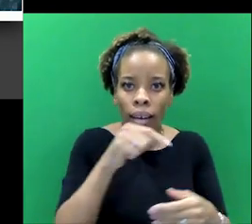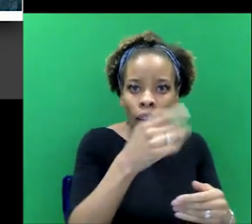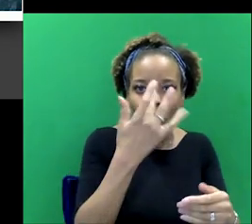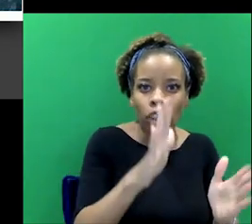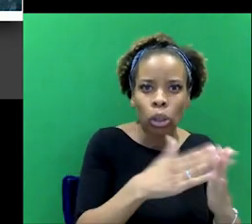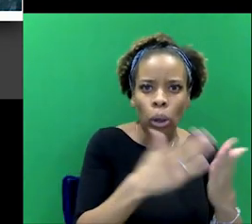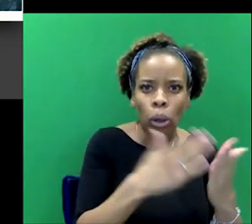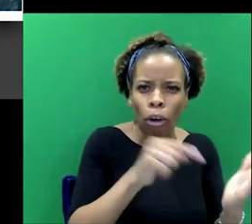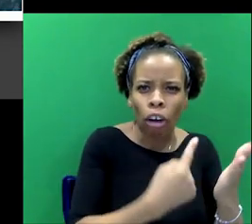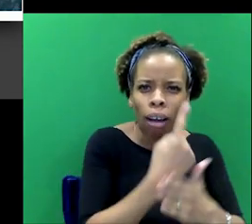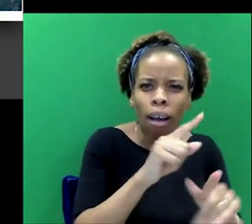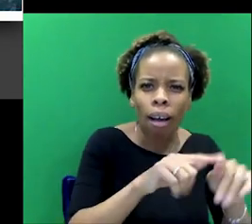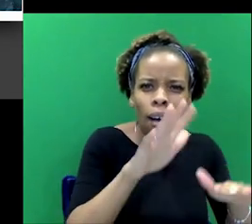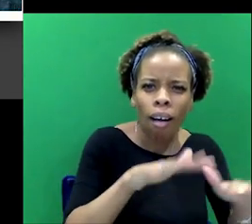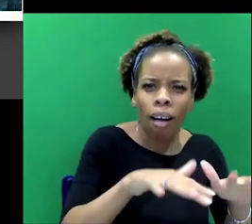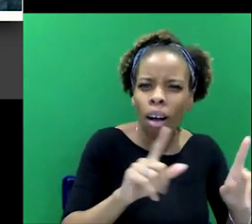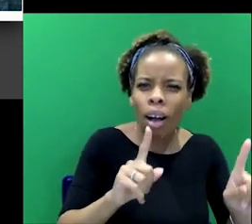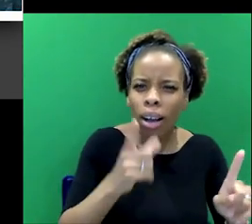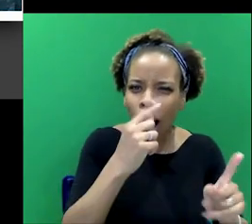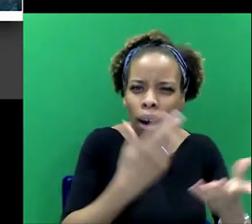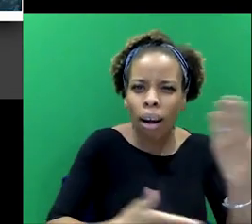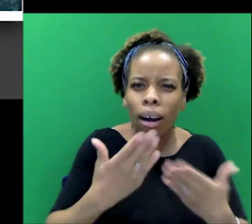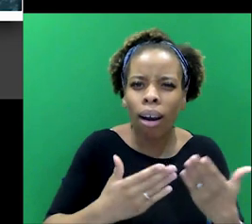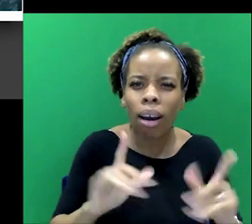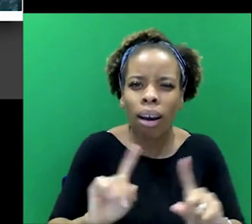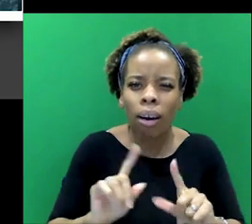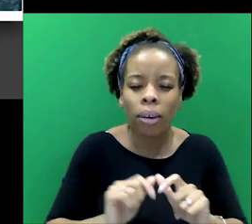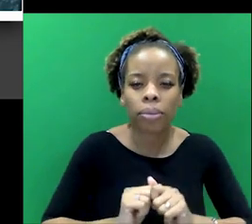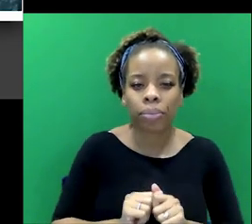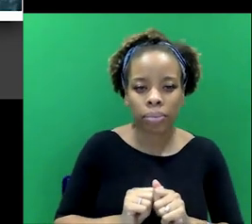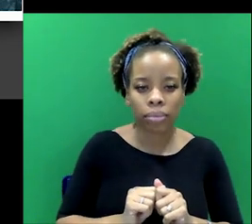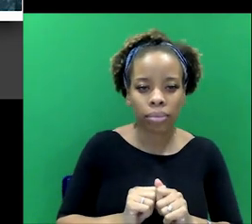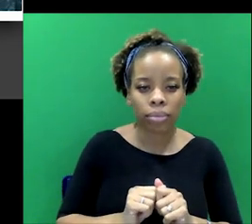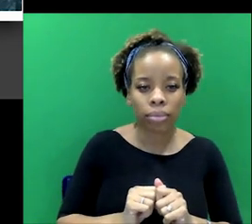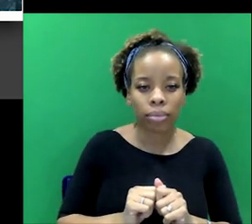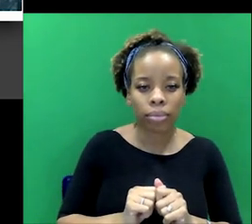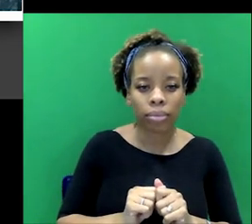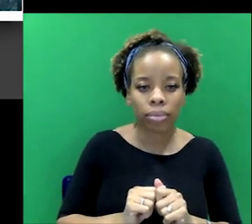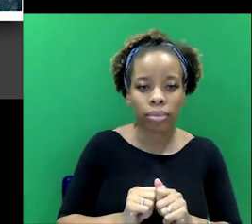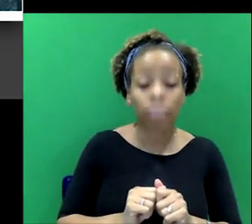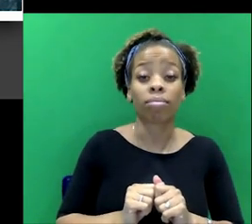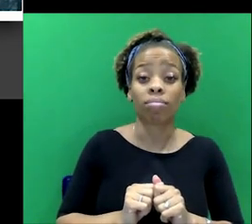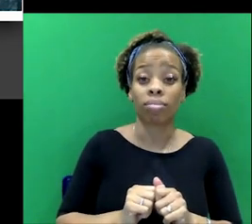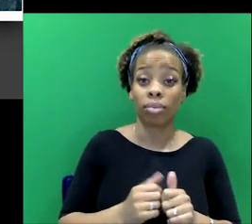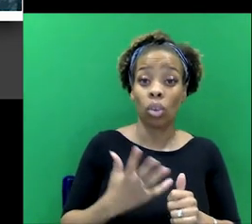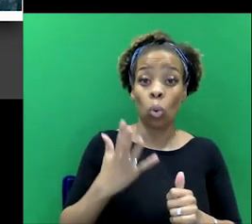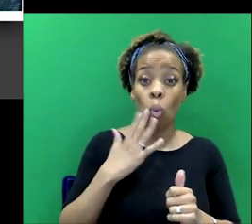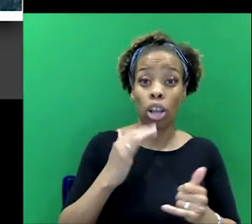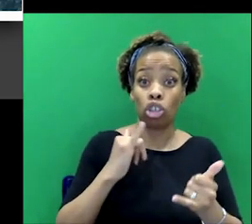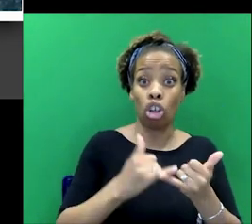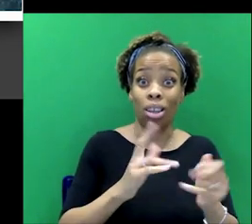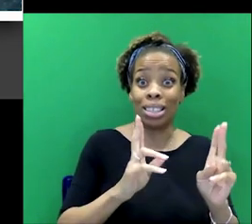that's another one of the, the ways in which fiction writers tried to fill the gap when Sherlock died,